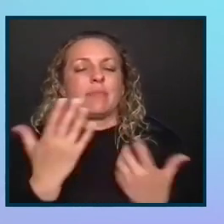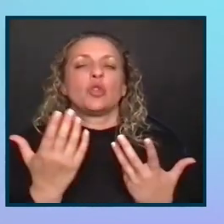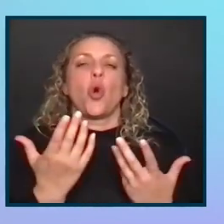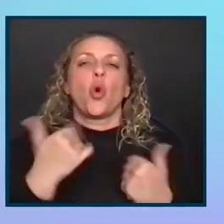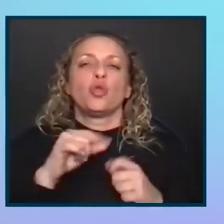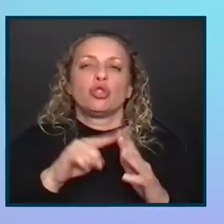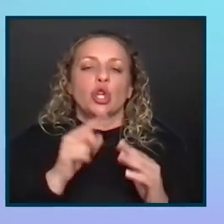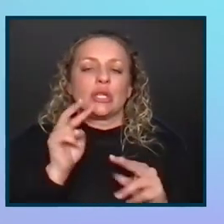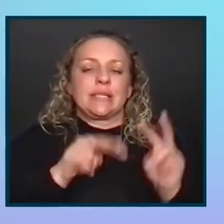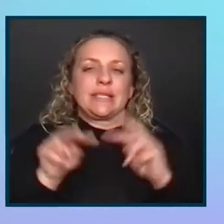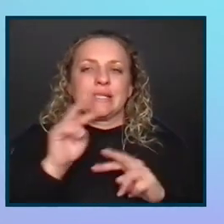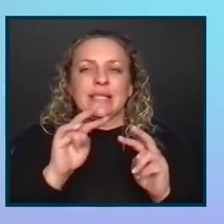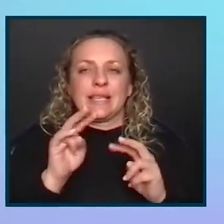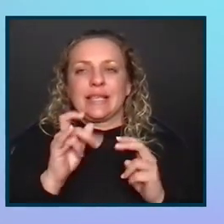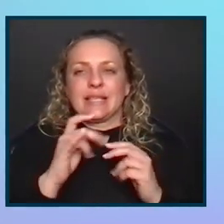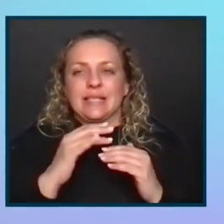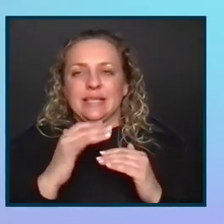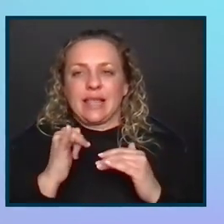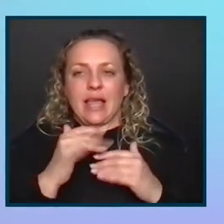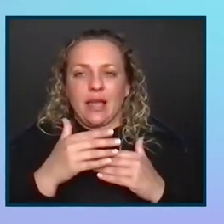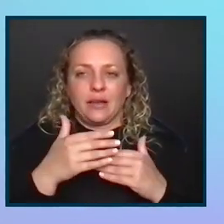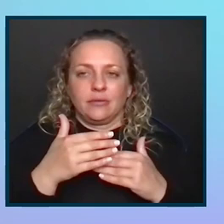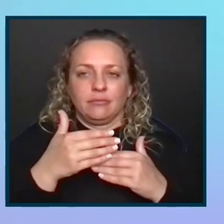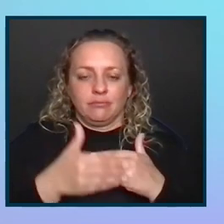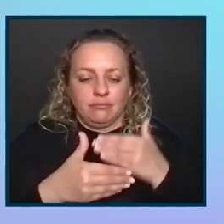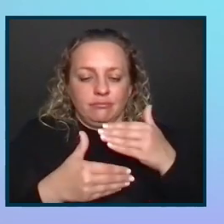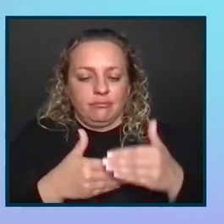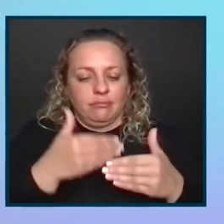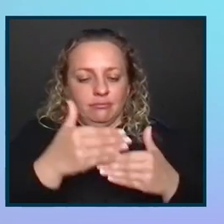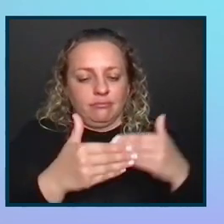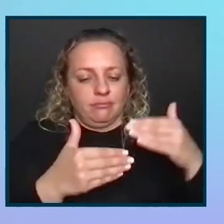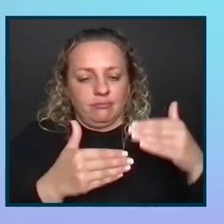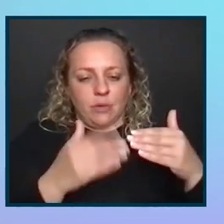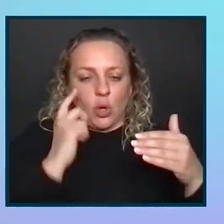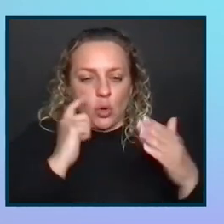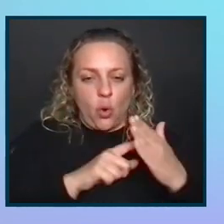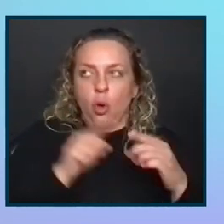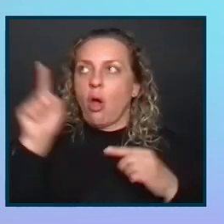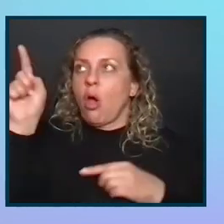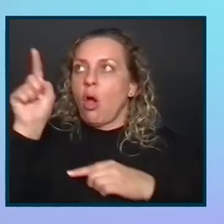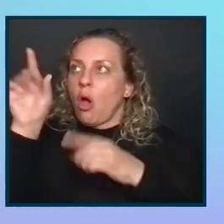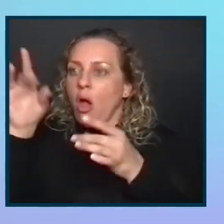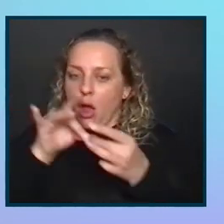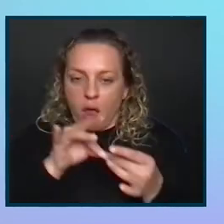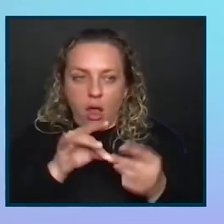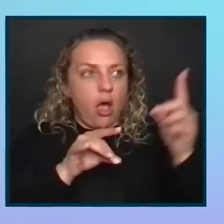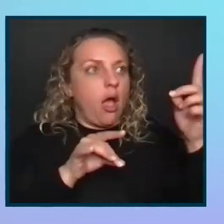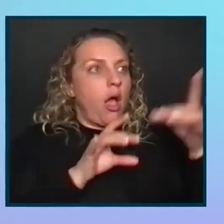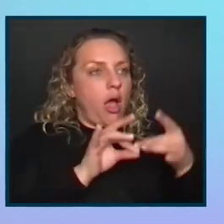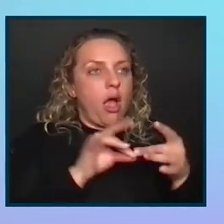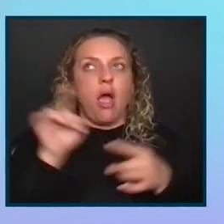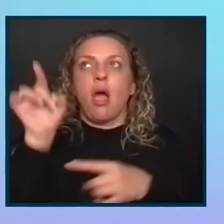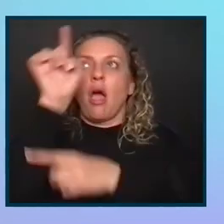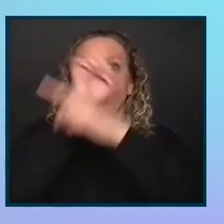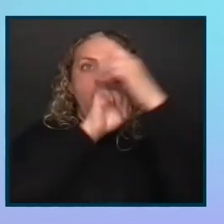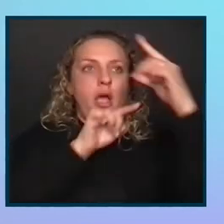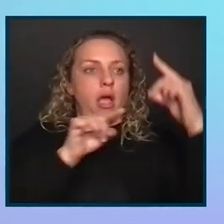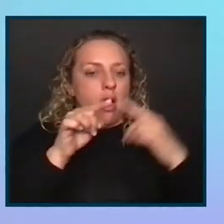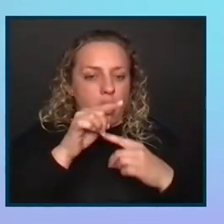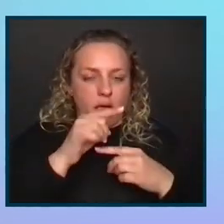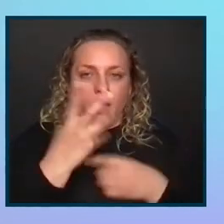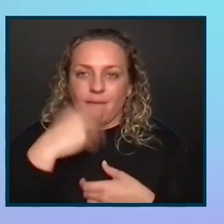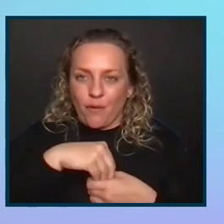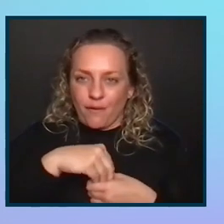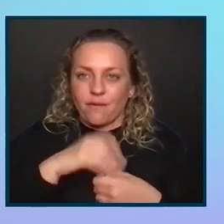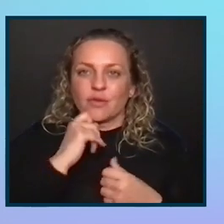you start to see this sort of layered web, I guess you could say, of testing coverage. So to